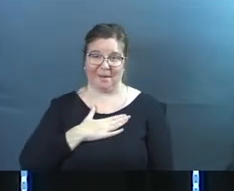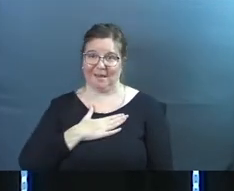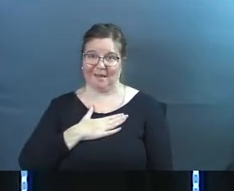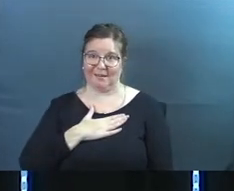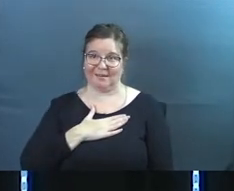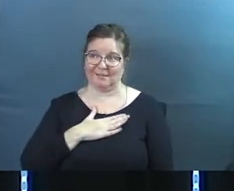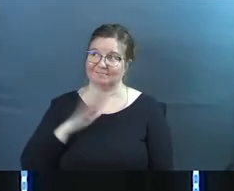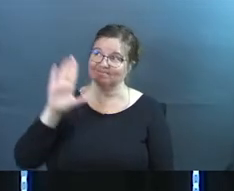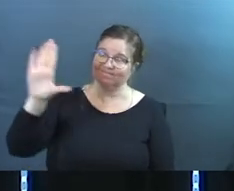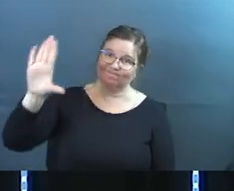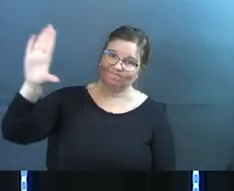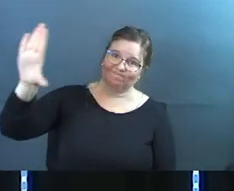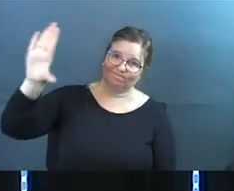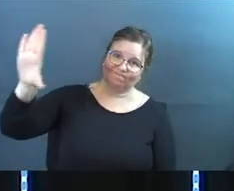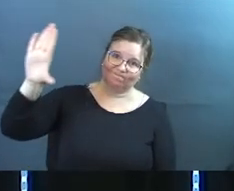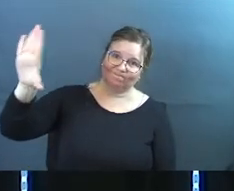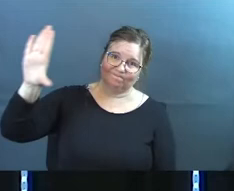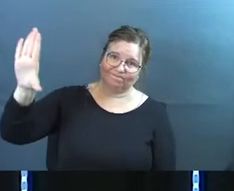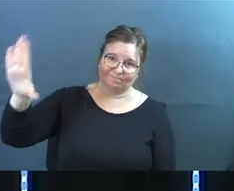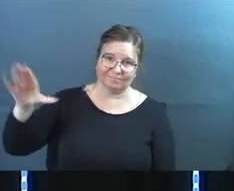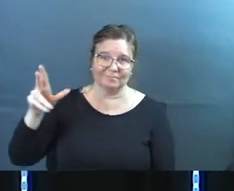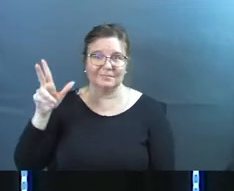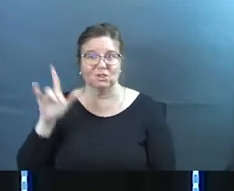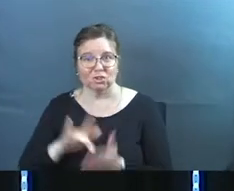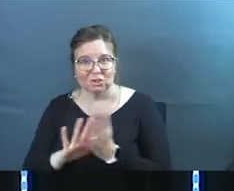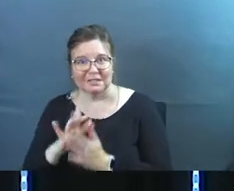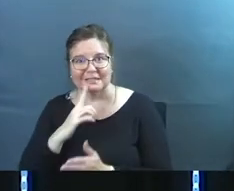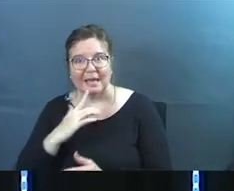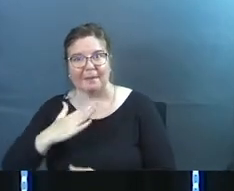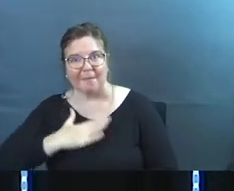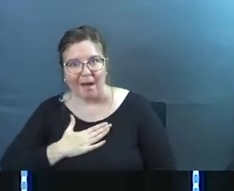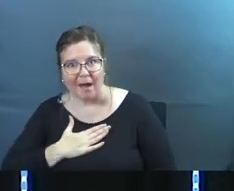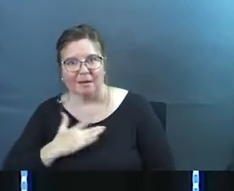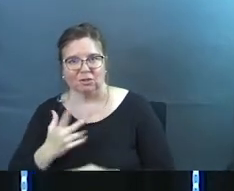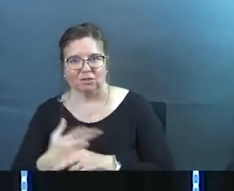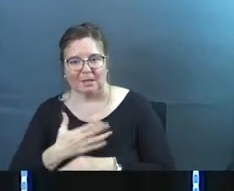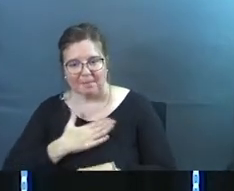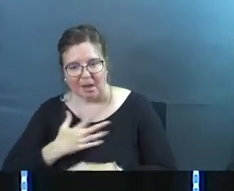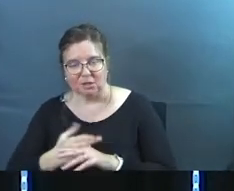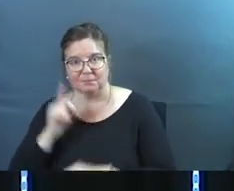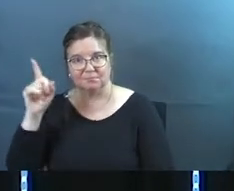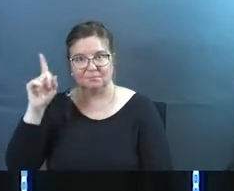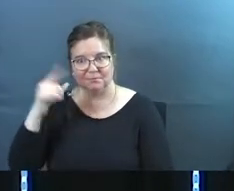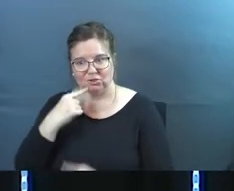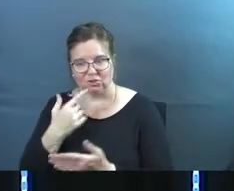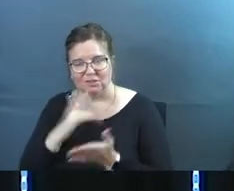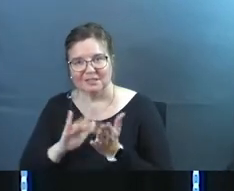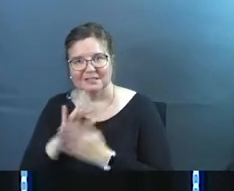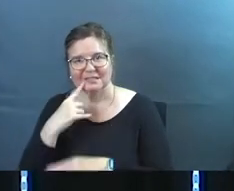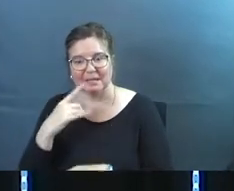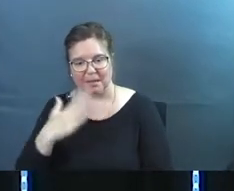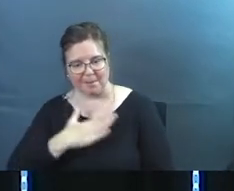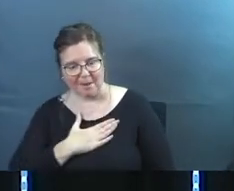mine, mine, mine, mine, mine hear Jesus say it mine, mine, mine, mine, mine they're my sheep